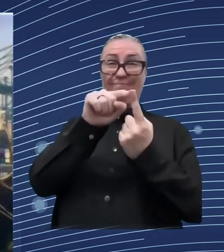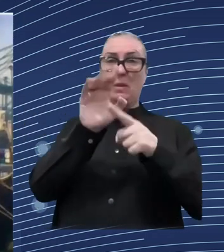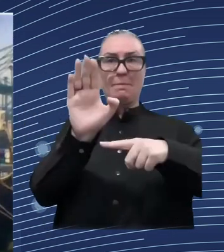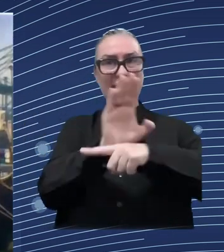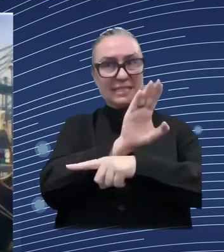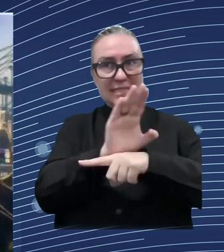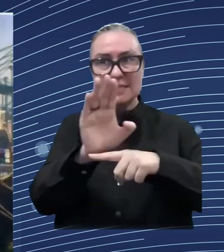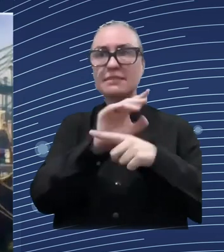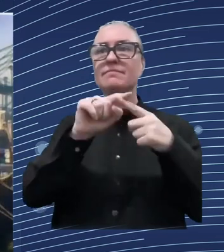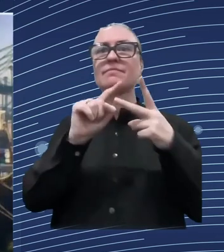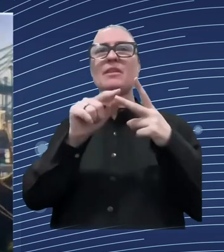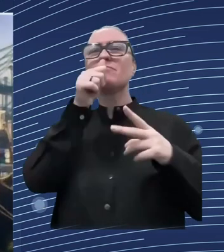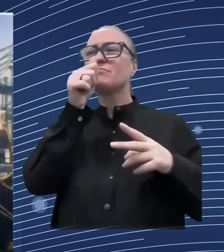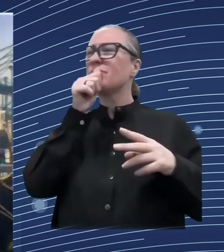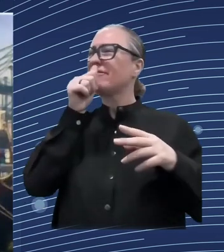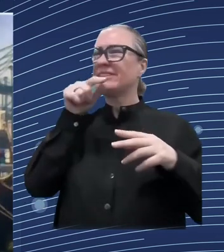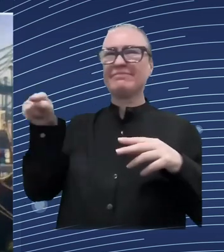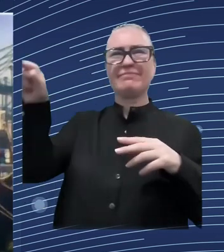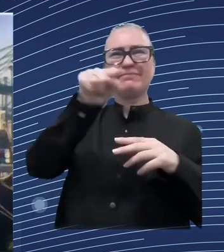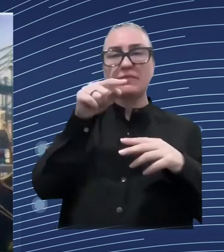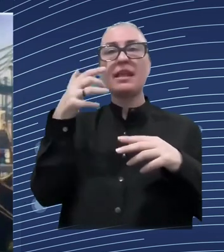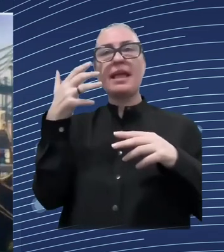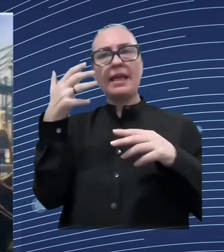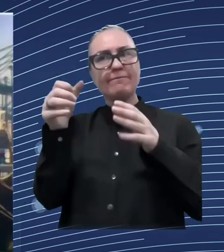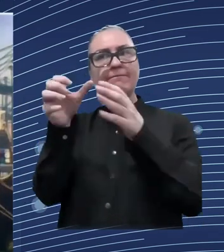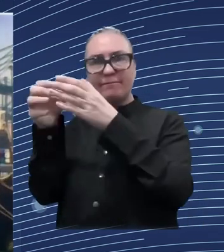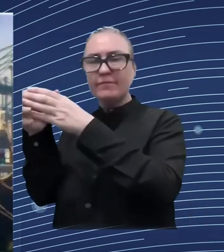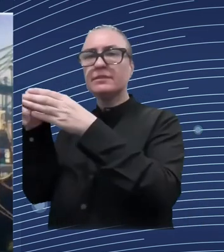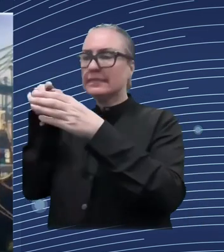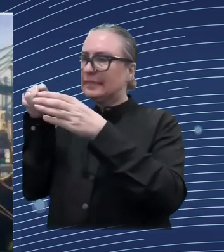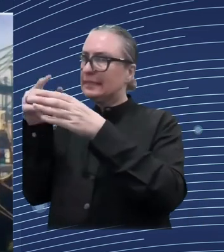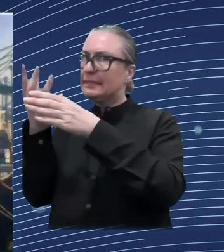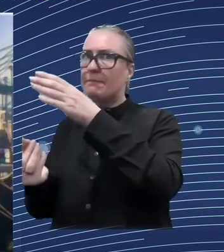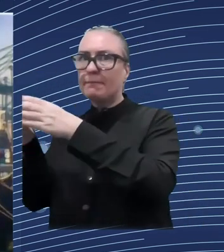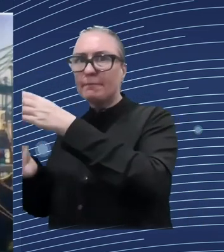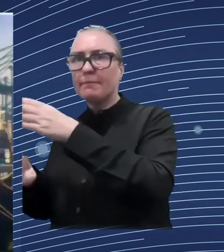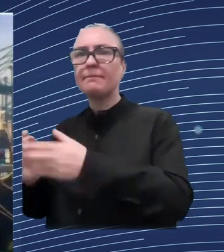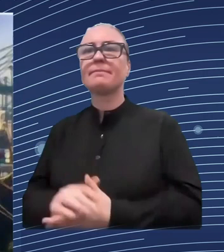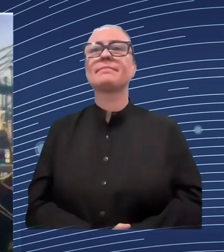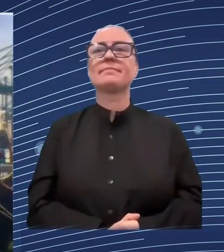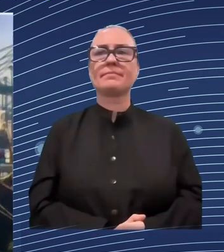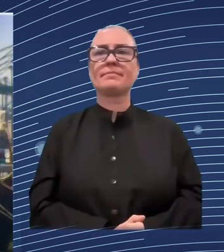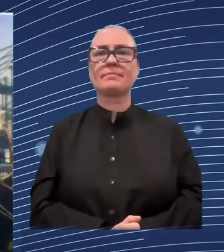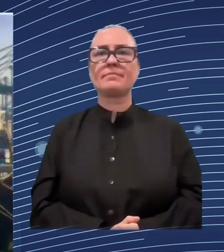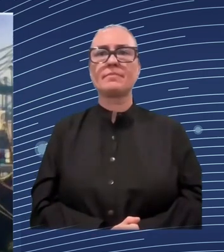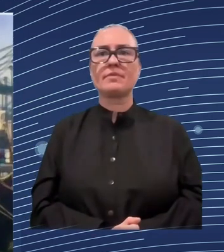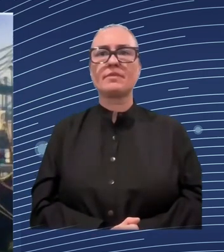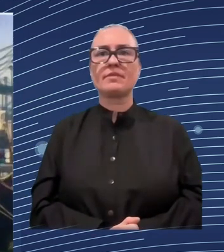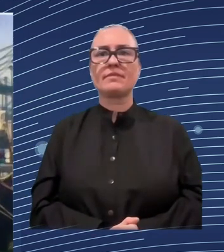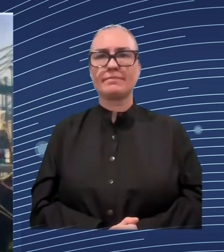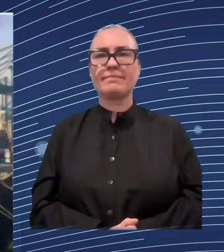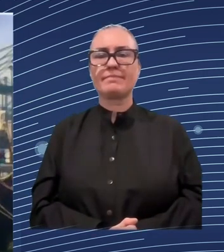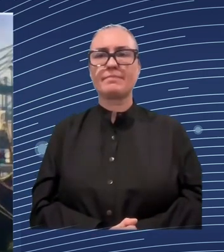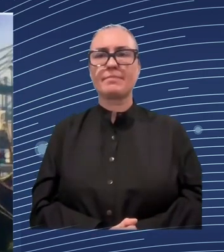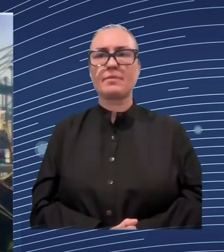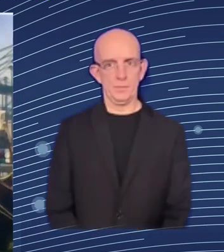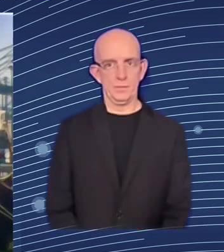digital sort of services available so you need skilled people and skilled professionals to take those further and the same goes actually uh with